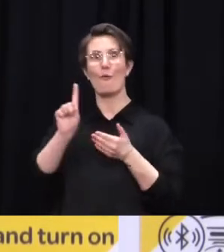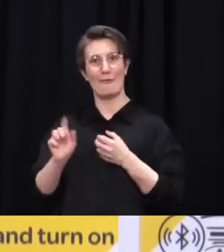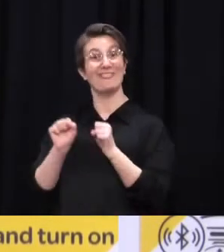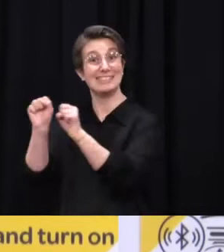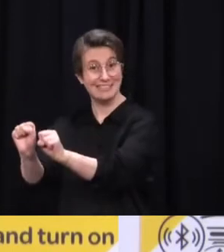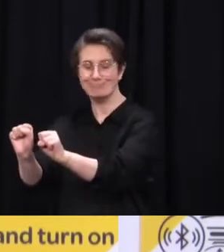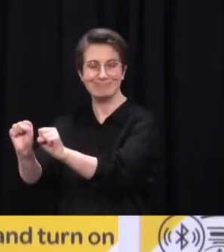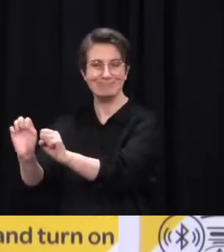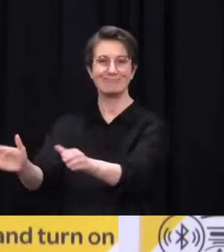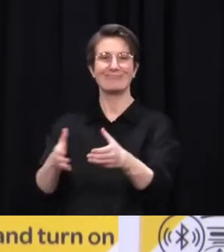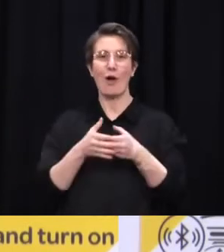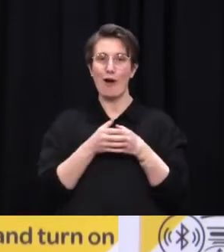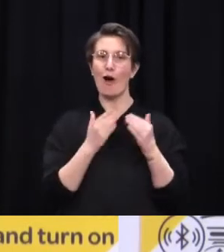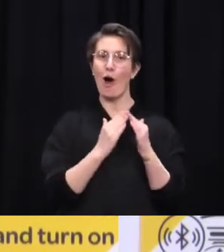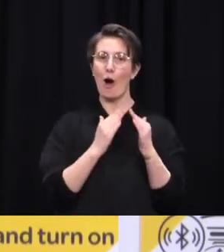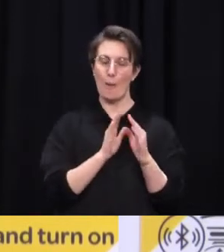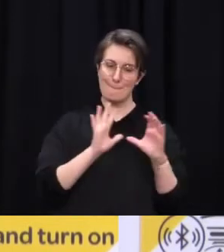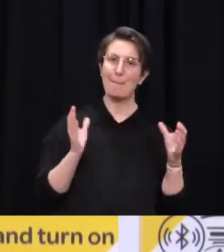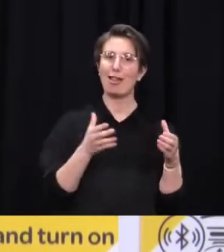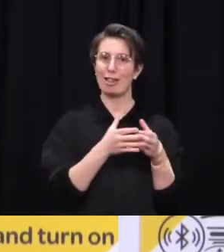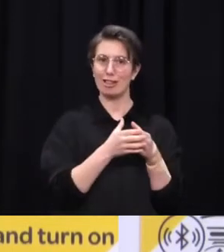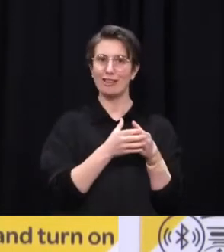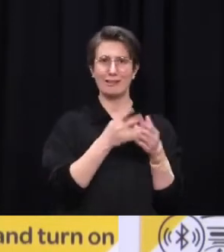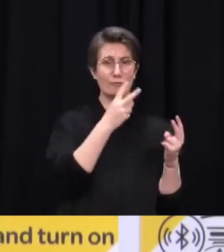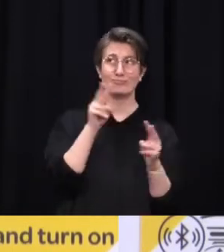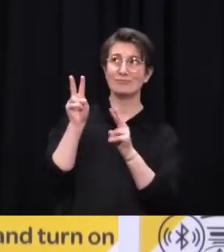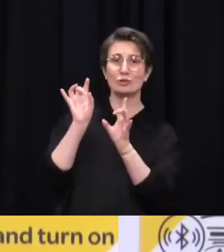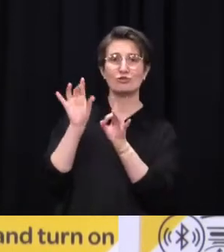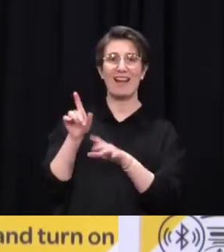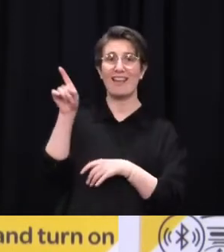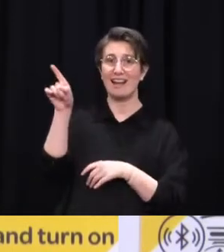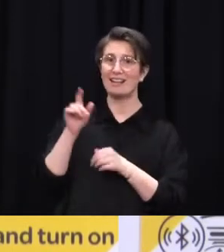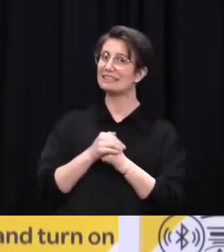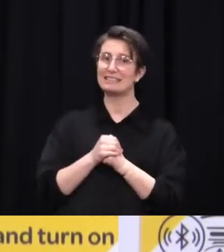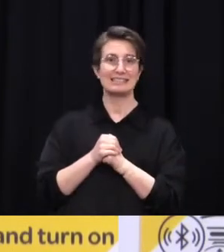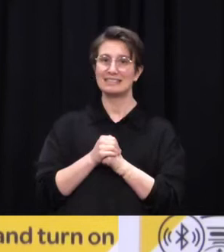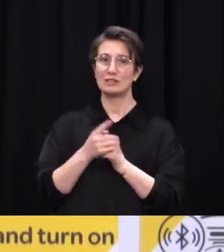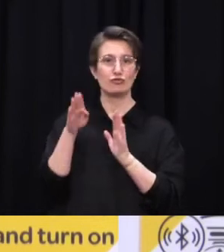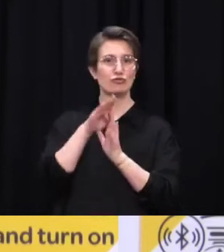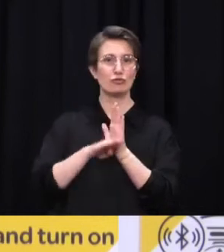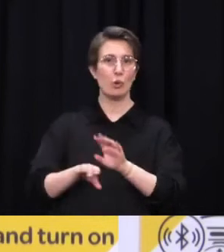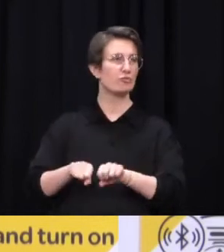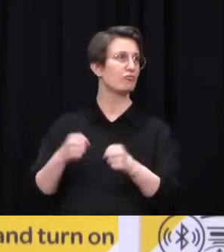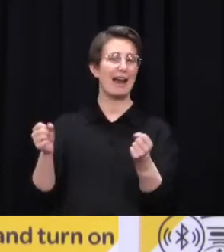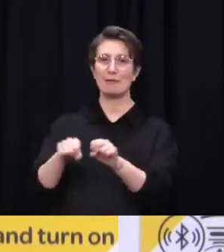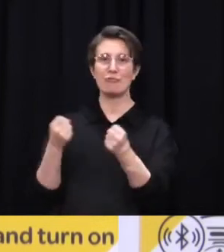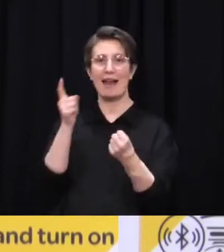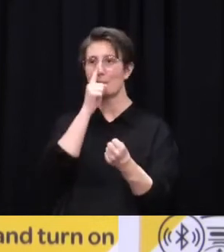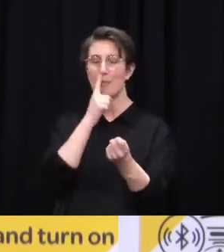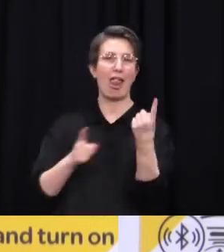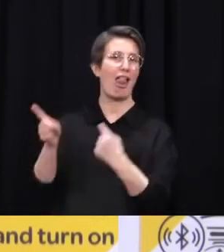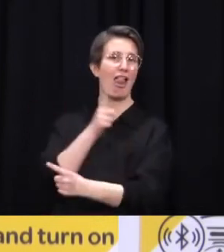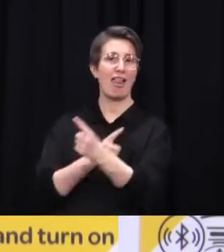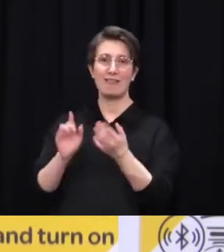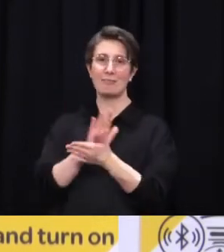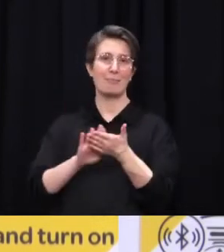Australia to see how people flouting the rules can drive ongoing transmission within the community. That would